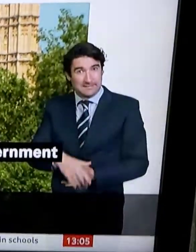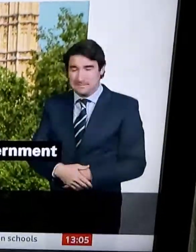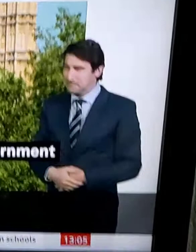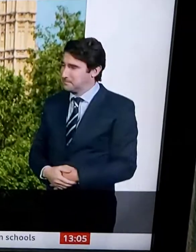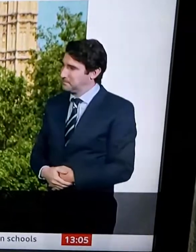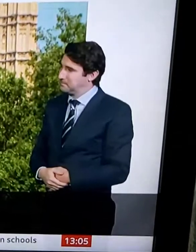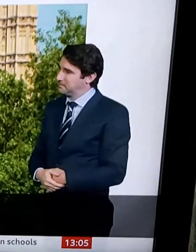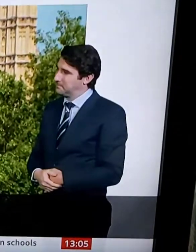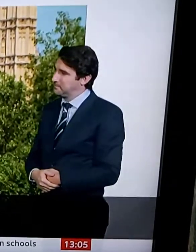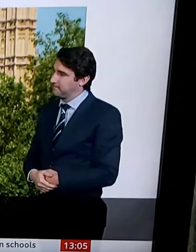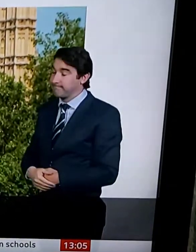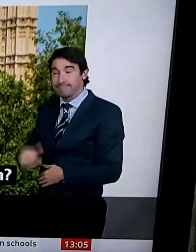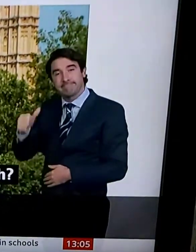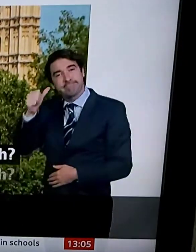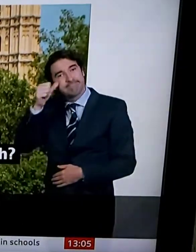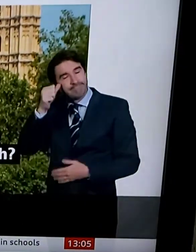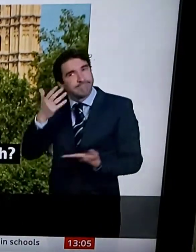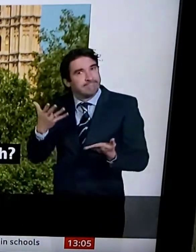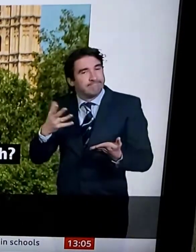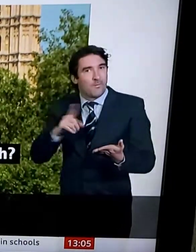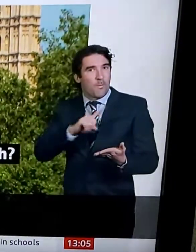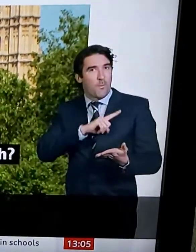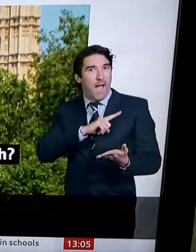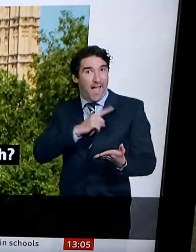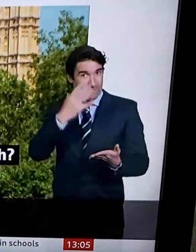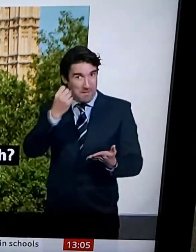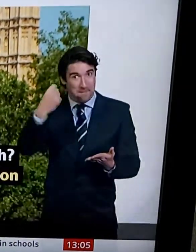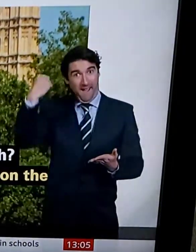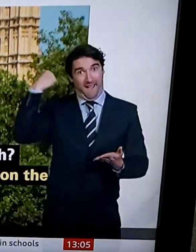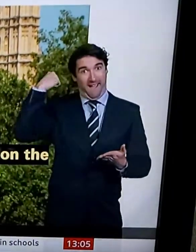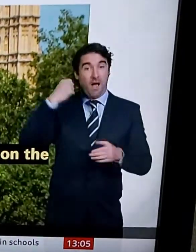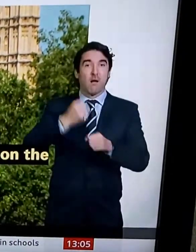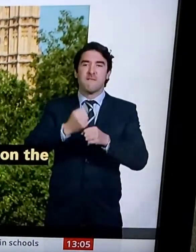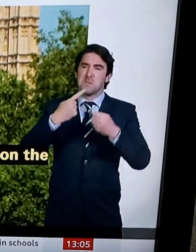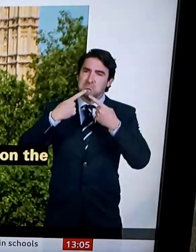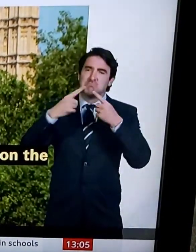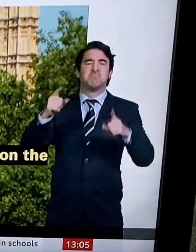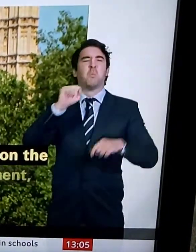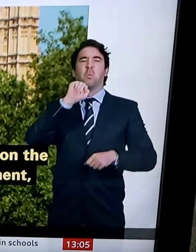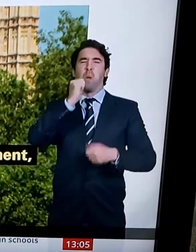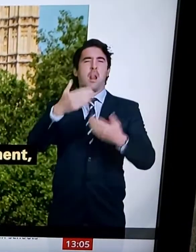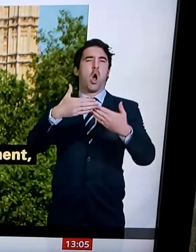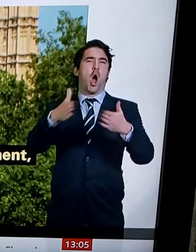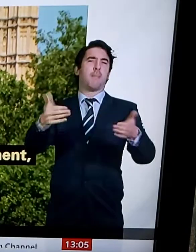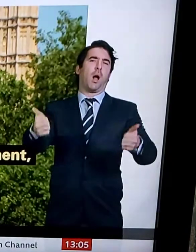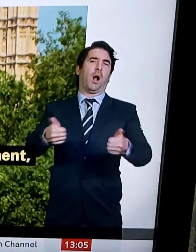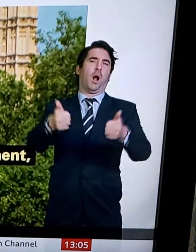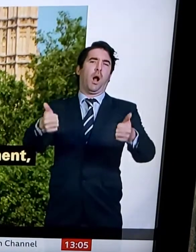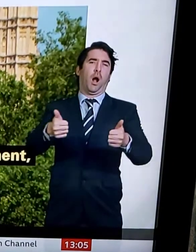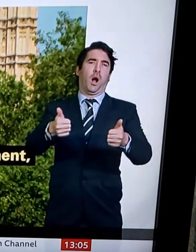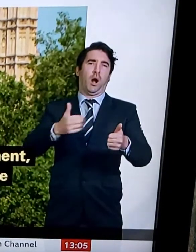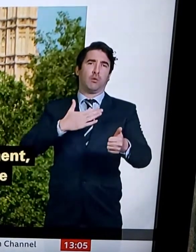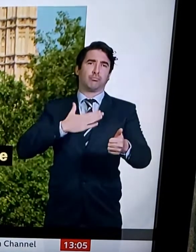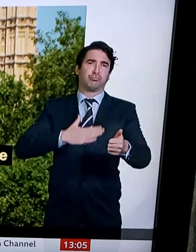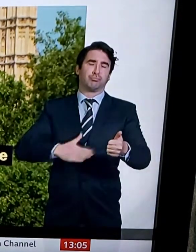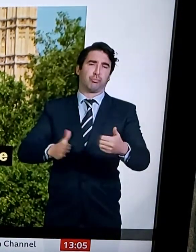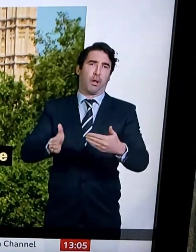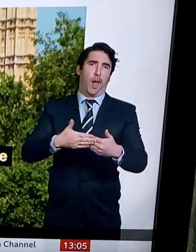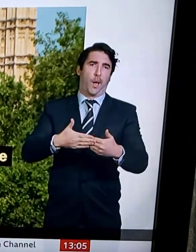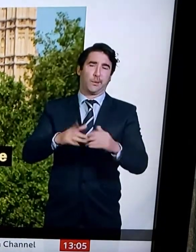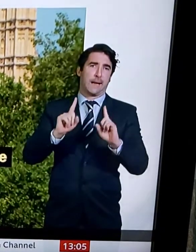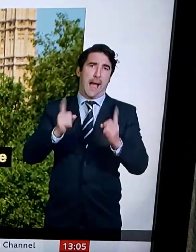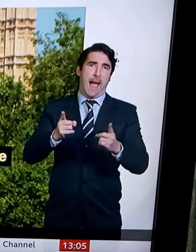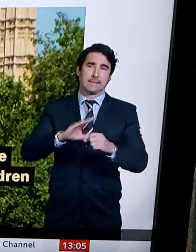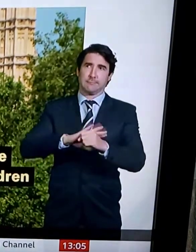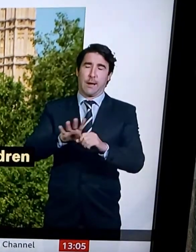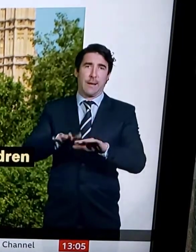Force. And they have now been escorted back to Duva. I think pressure is growing on both sides of the Channel for something